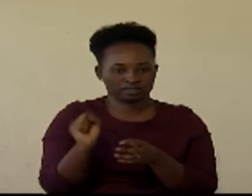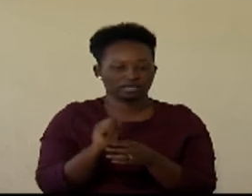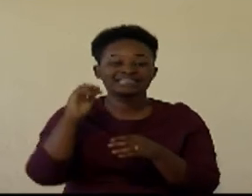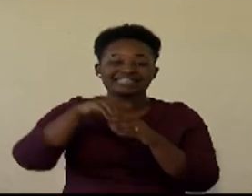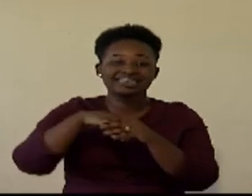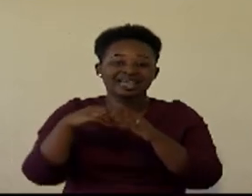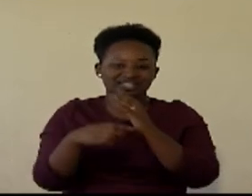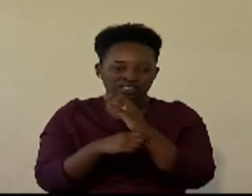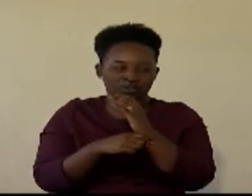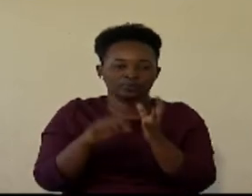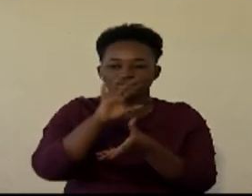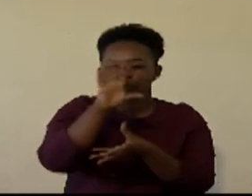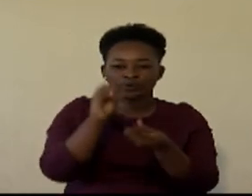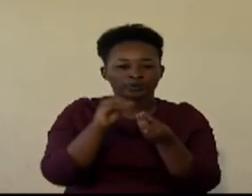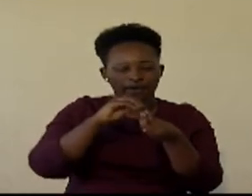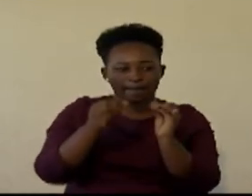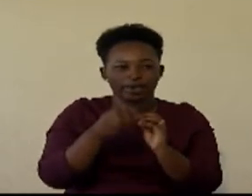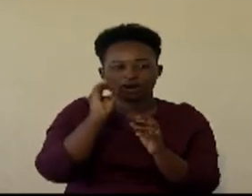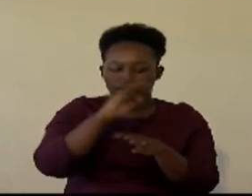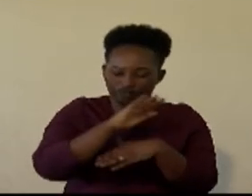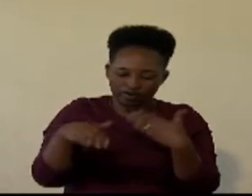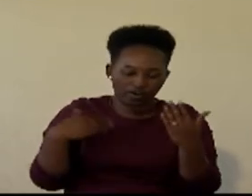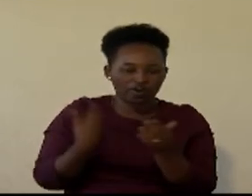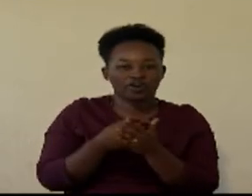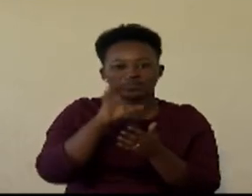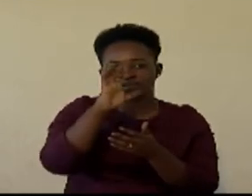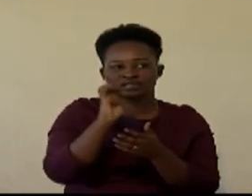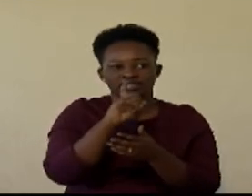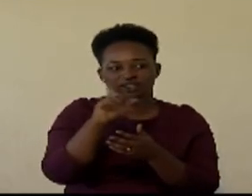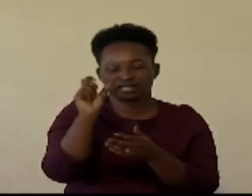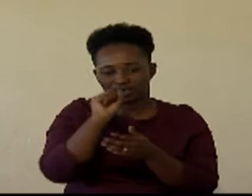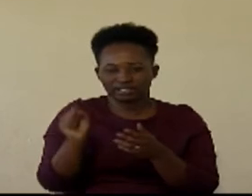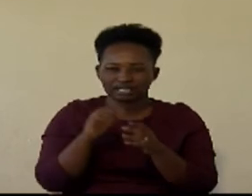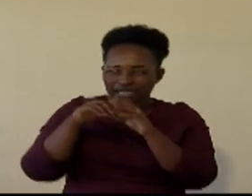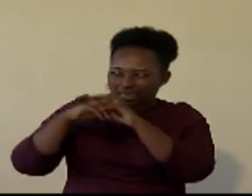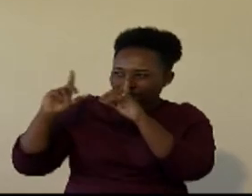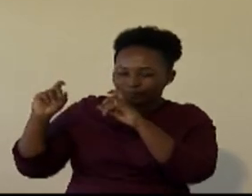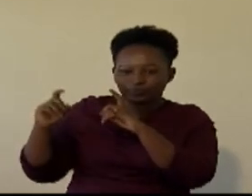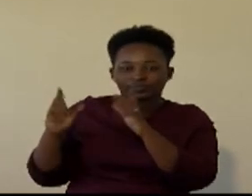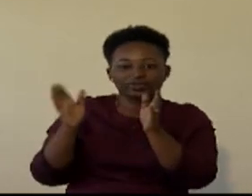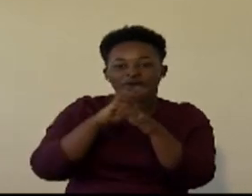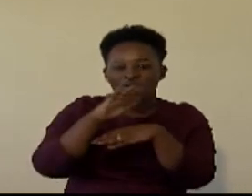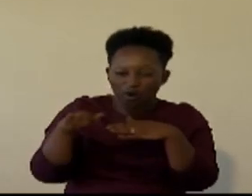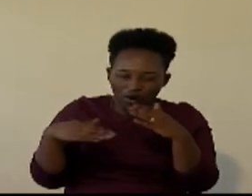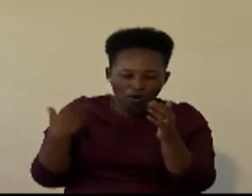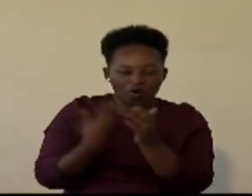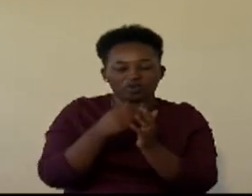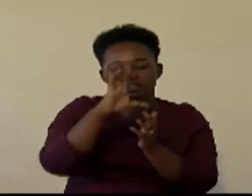and the total number of all the cells under the slide, all the cells in the image, all the cells under consideration.